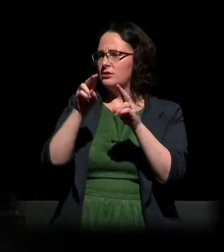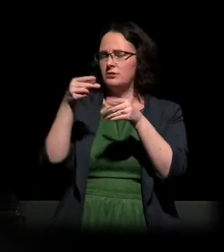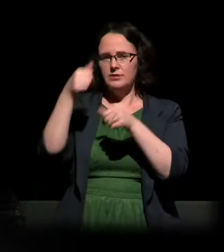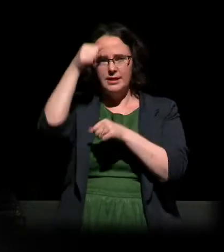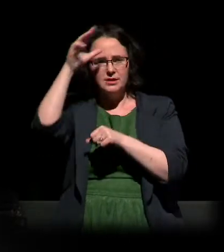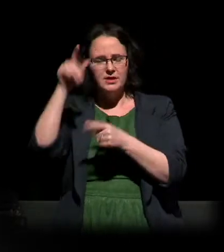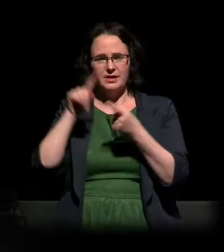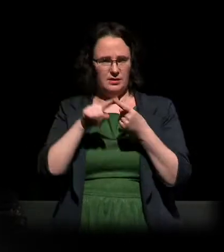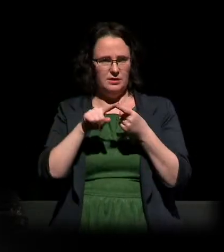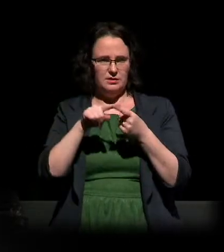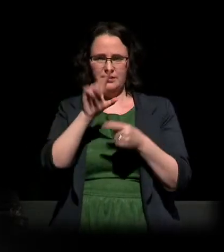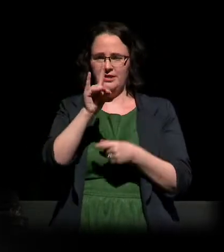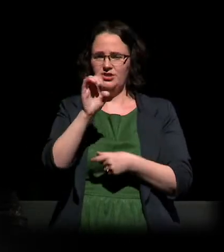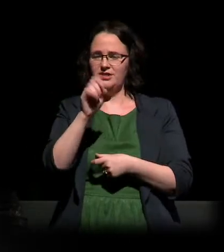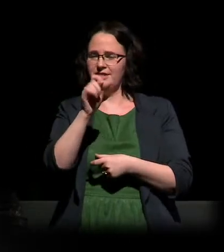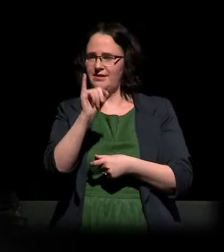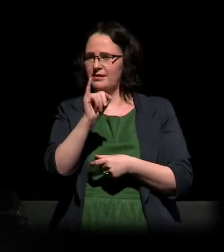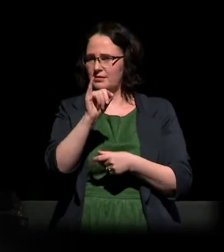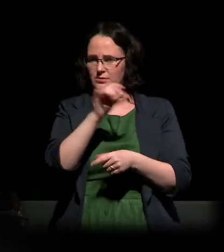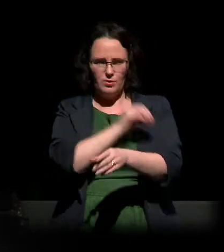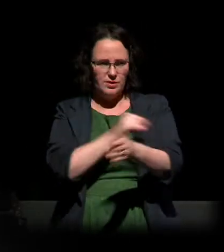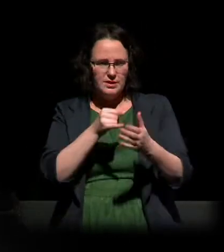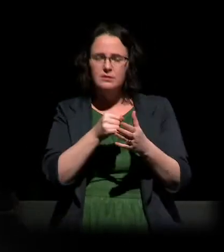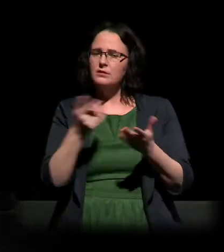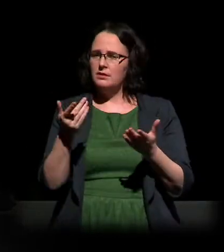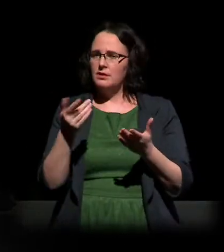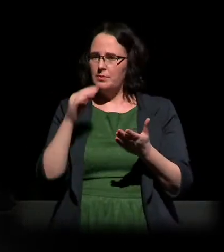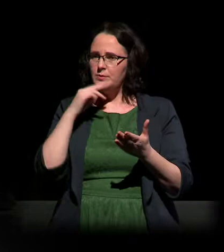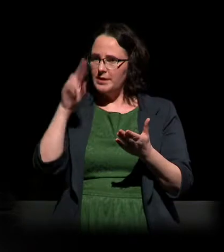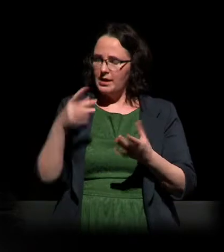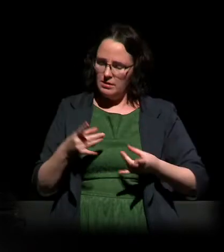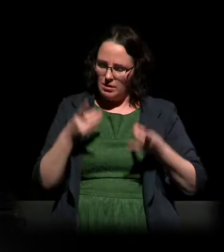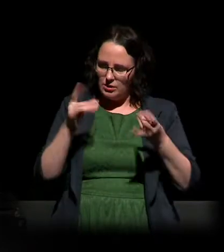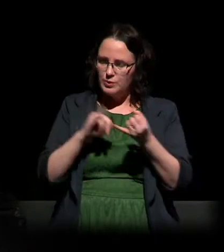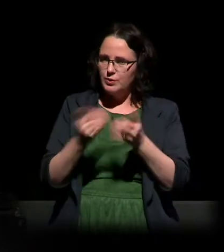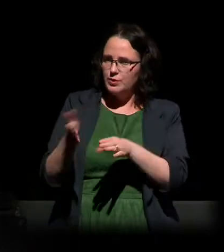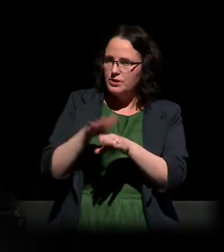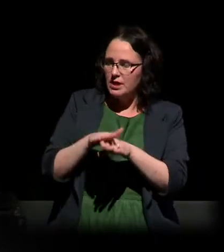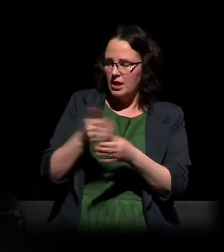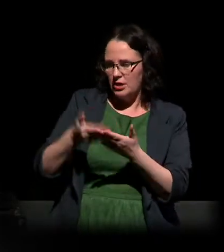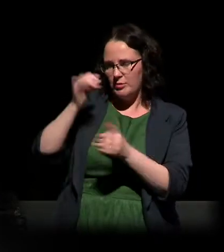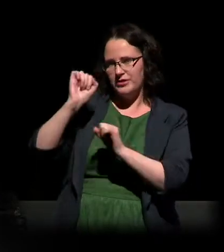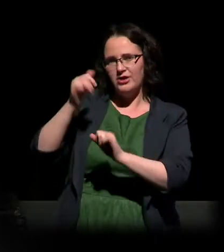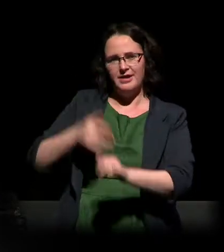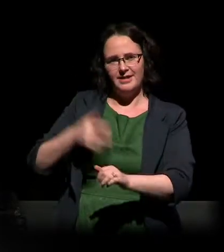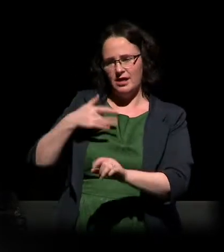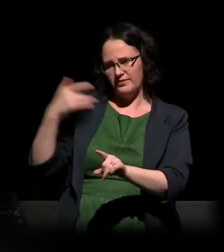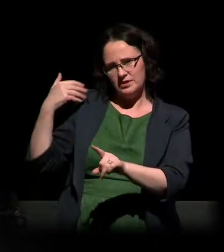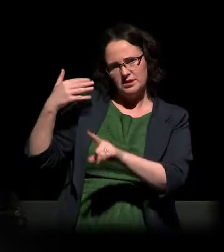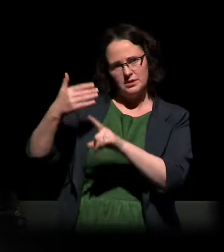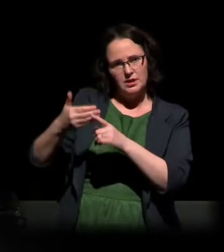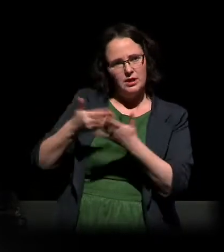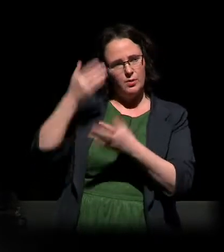we were able to honour the dead by remembering their lives and learning about what happened to them. We remember people